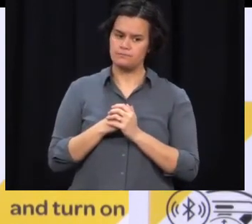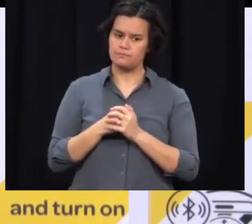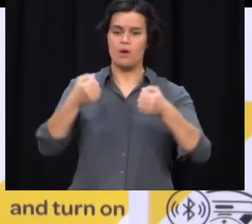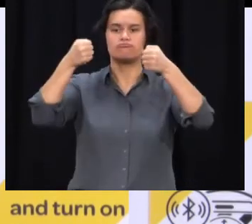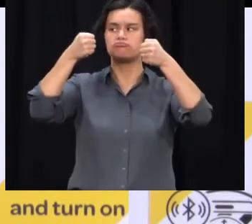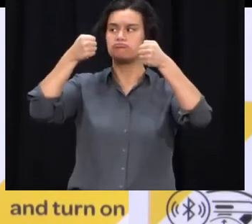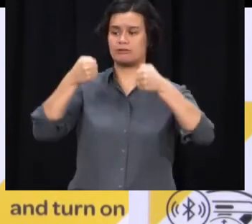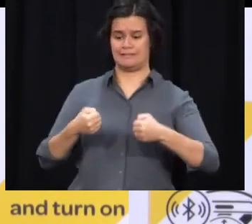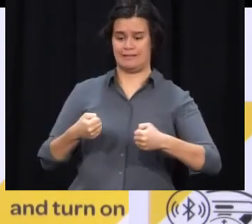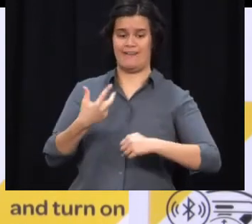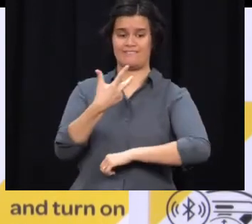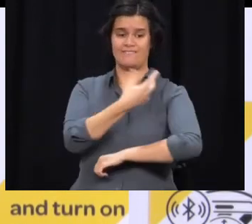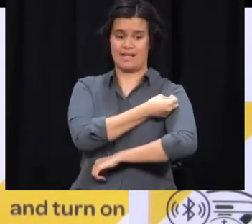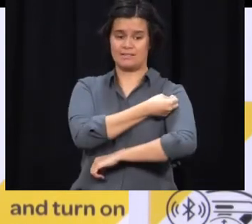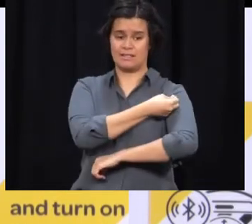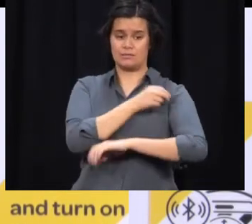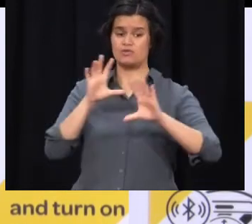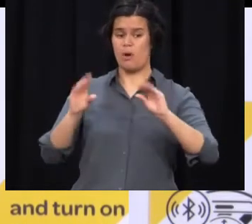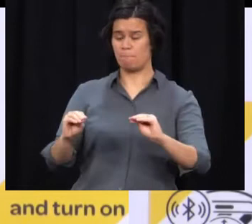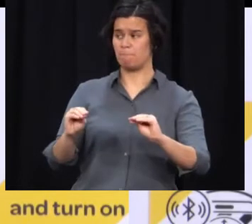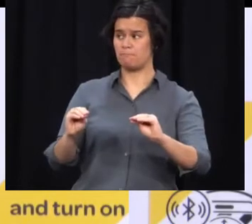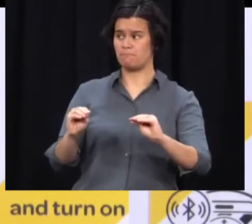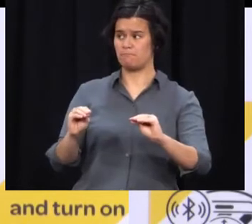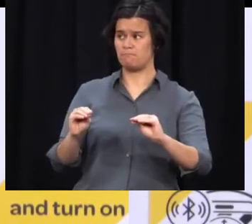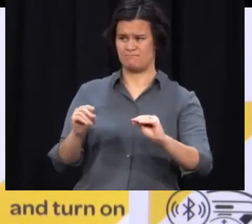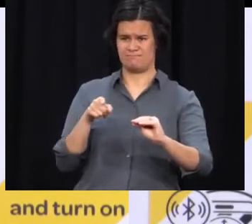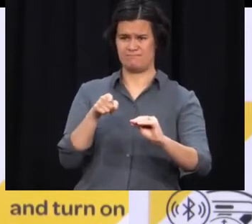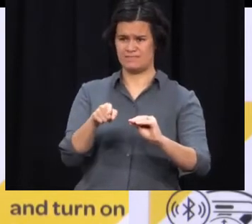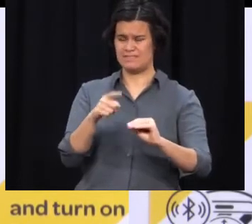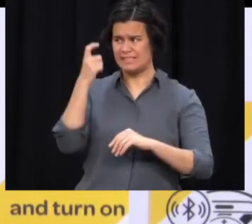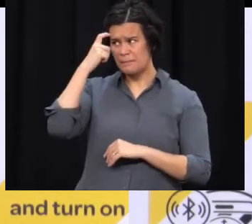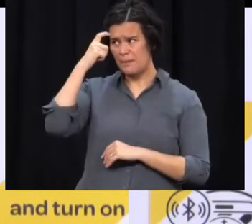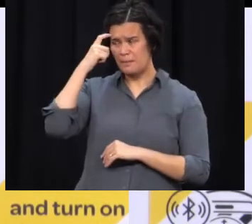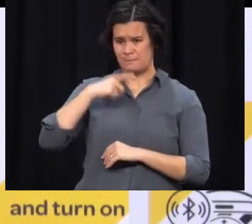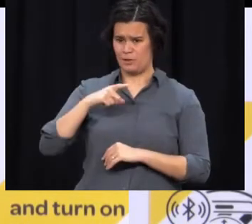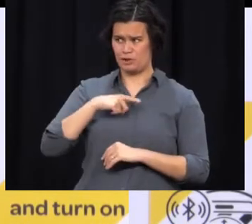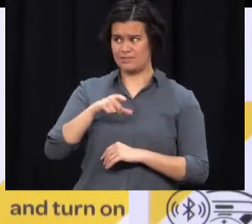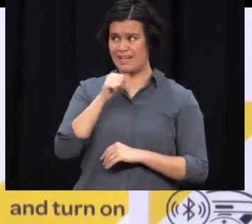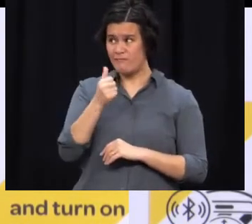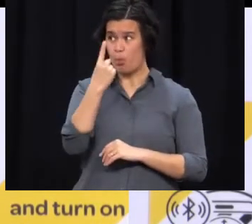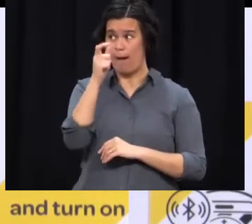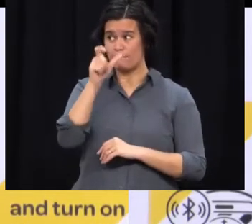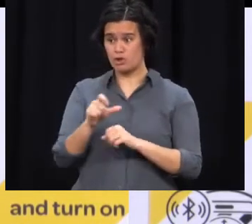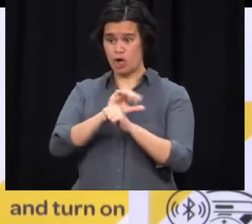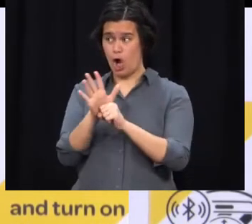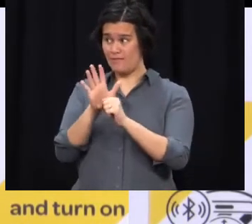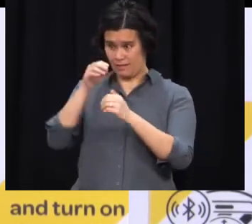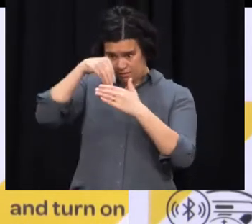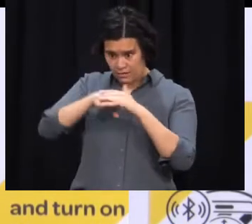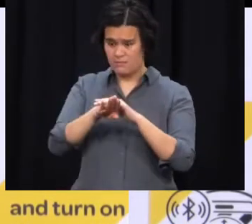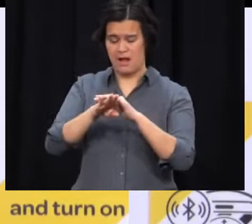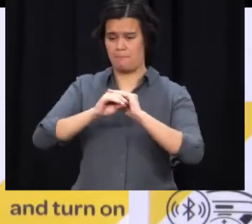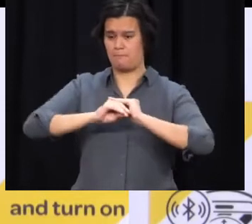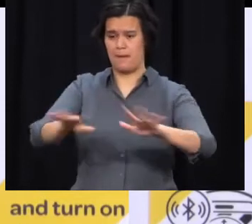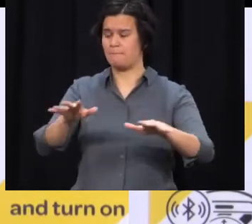close together prisons operate and could be quite a vulnerable area for us? We're very mindful